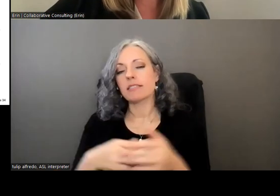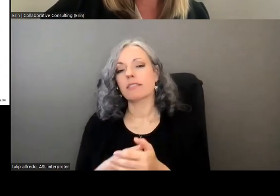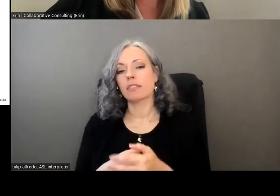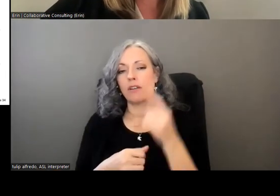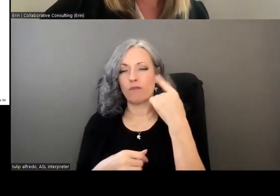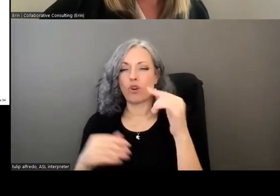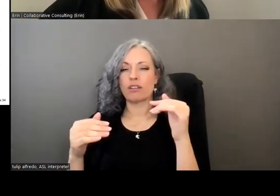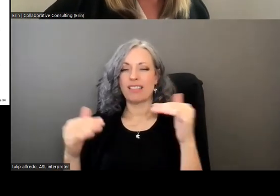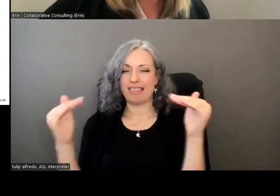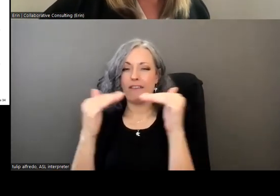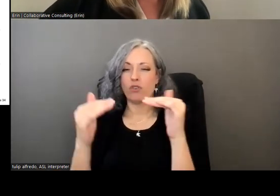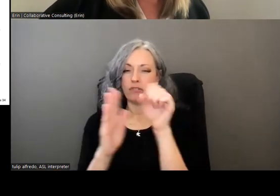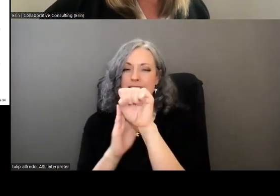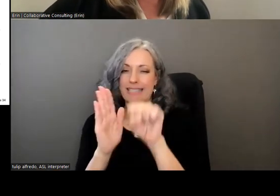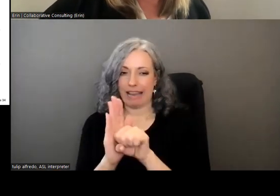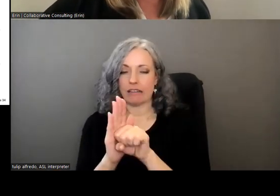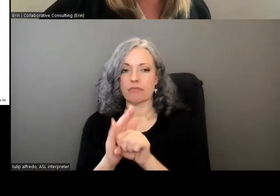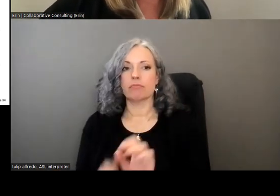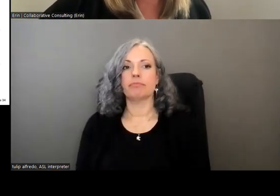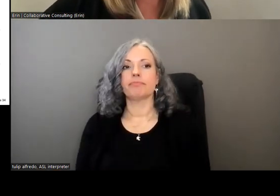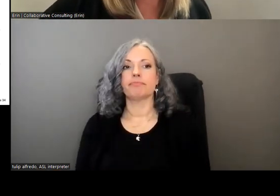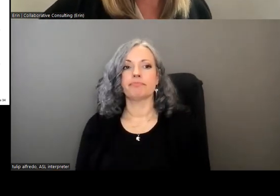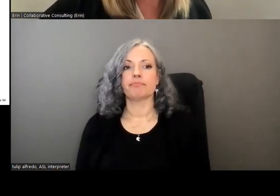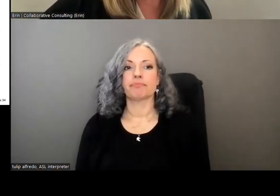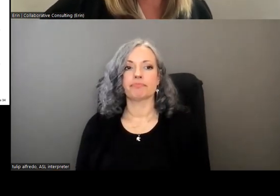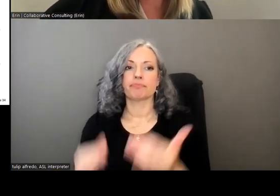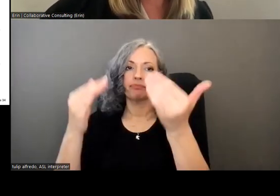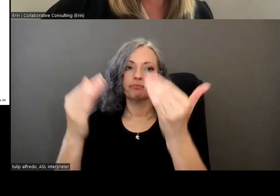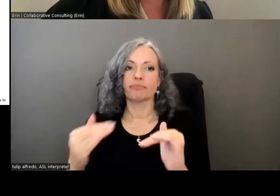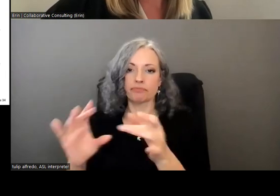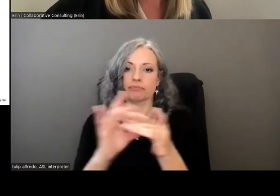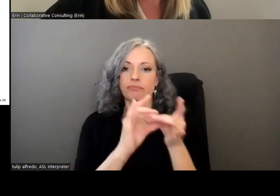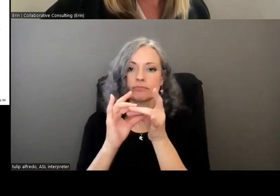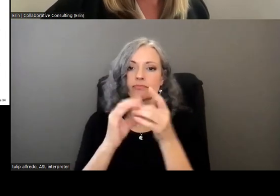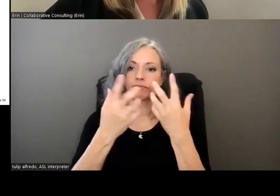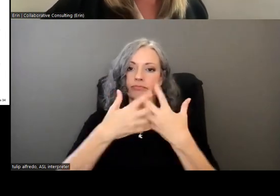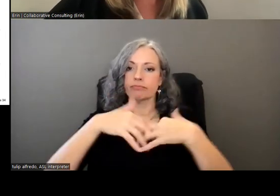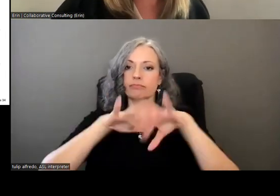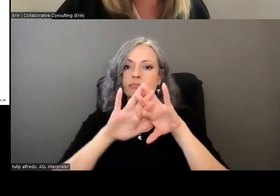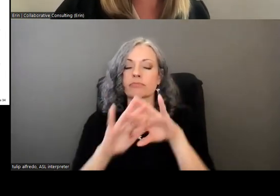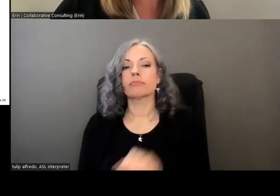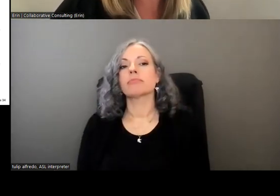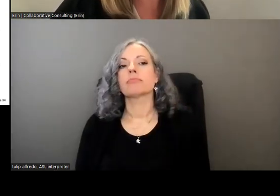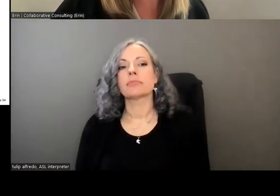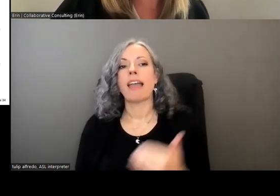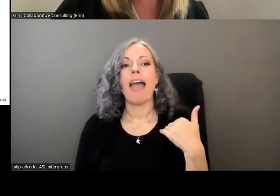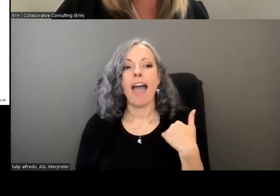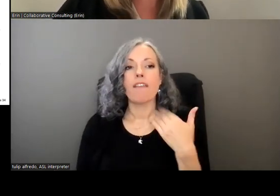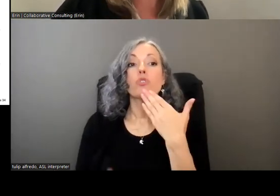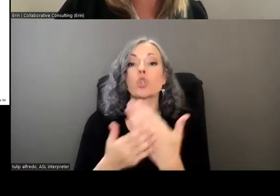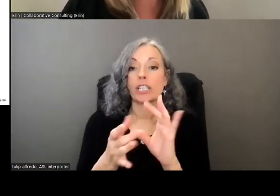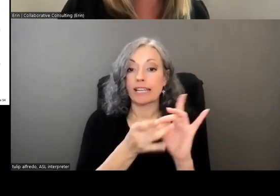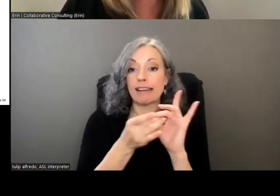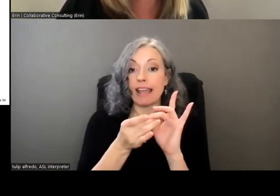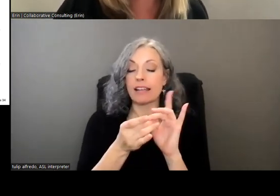and then for the next trait so be collaborative and integrated so having a well-connected network